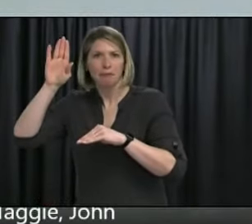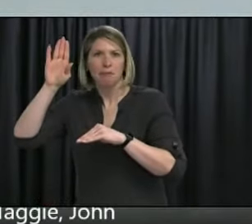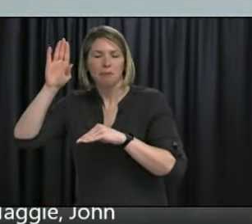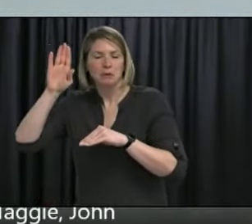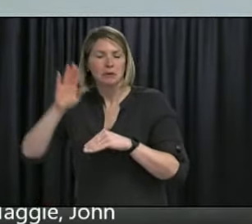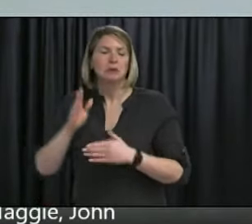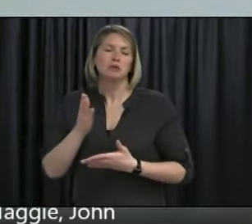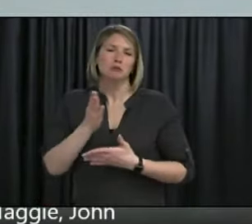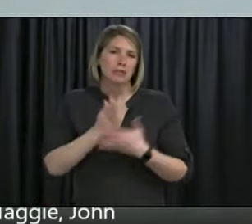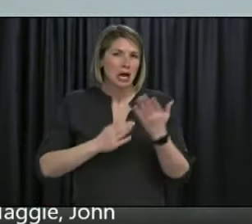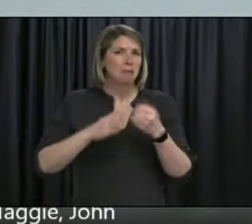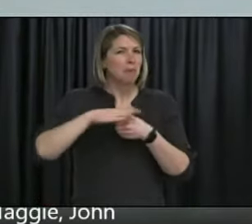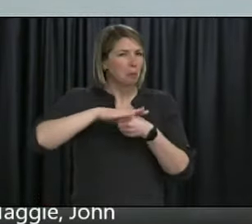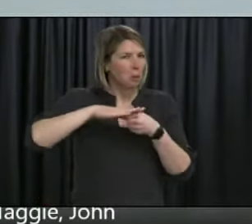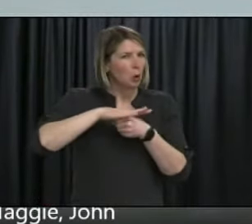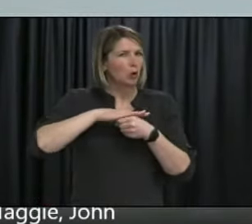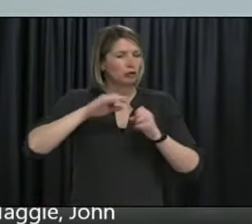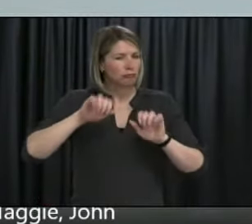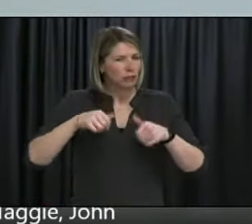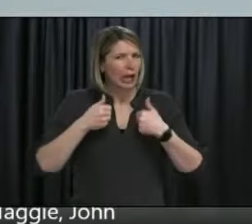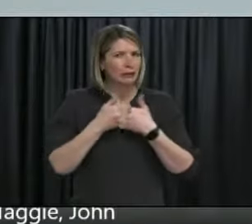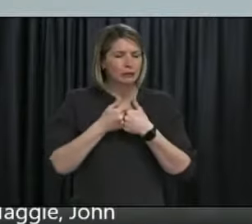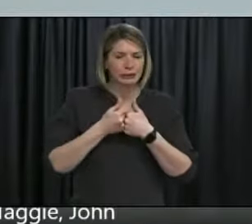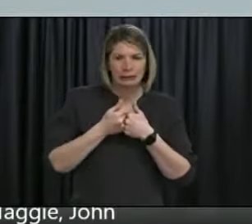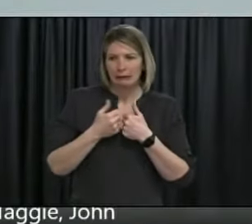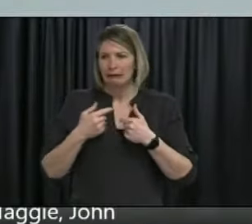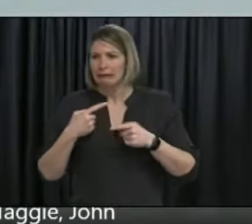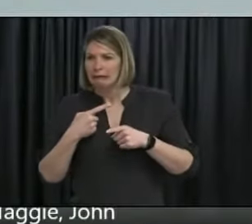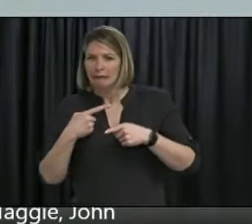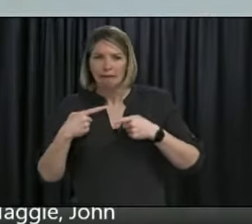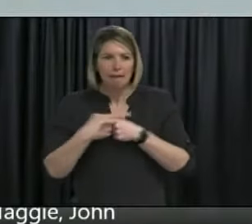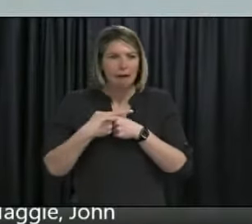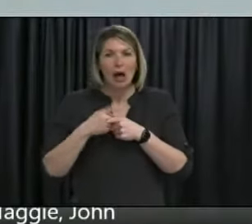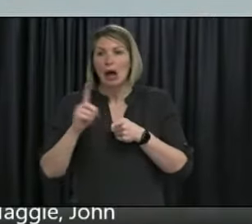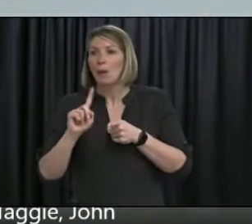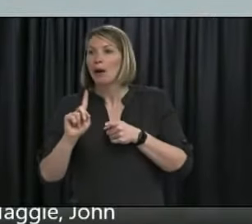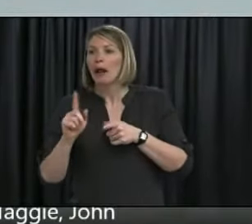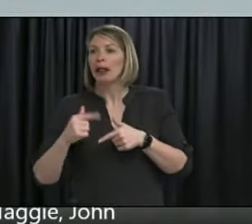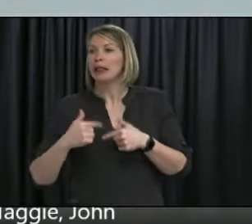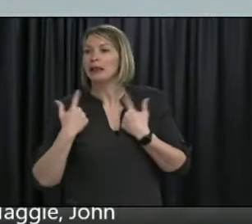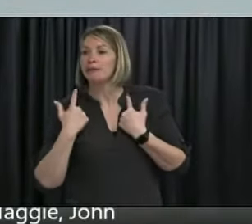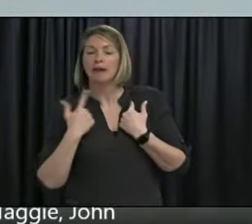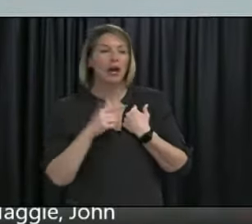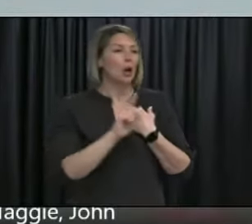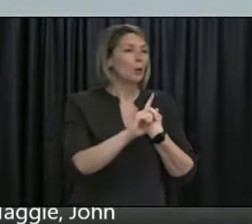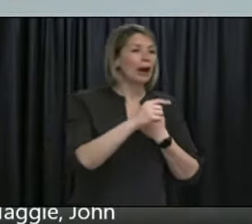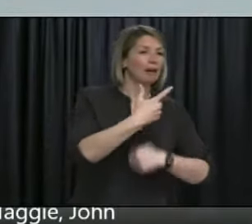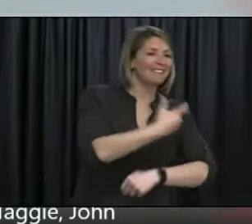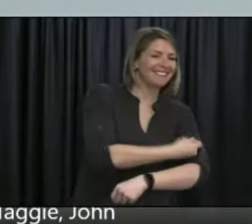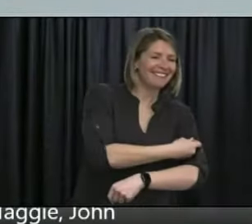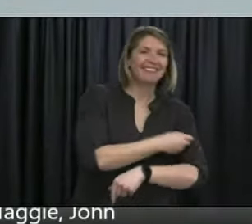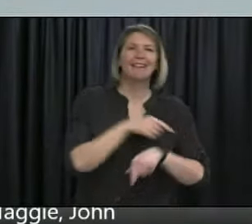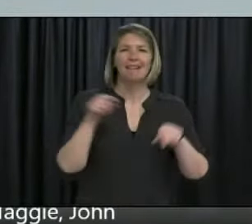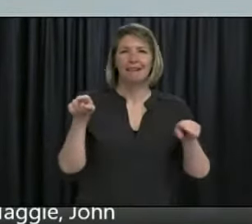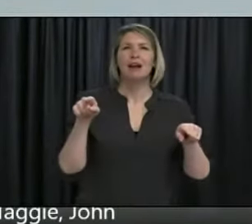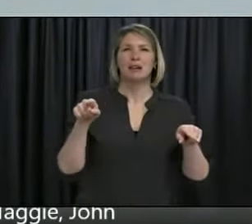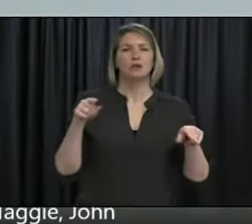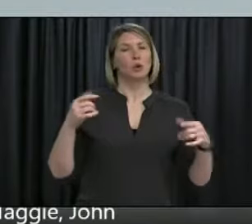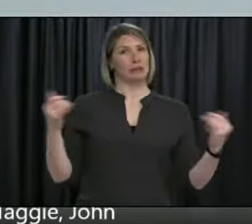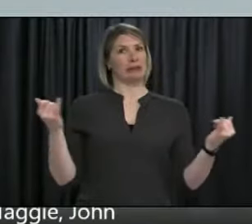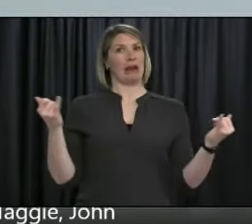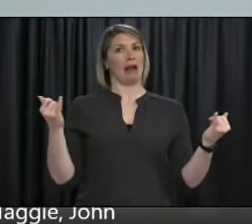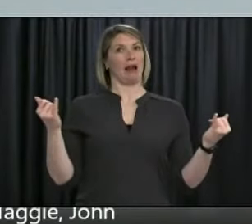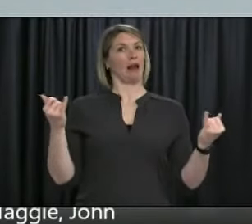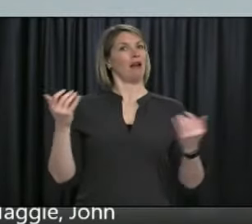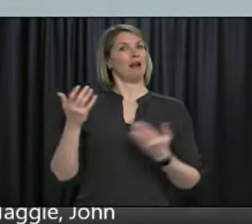challenges in terms of availability of clinics, but we've had a discussion with the RHAs today to make sure there is a geographical variation